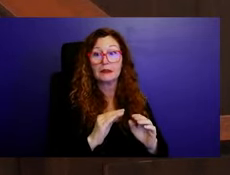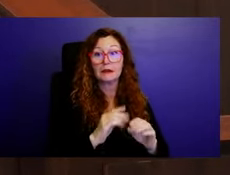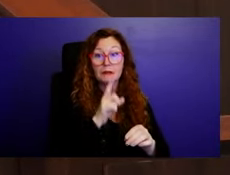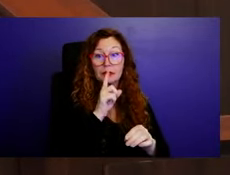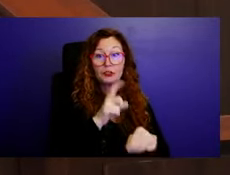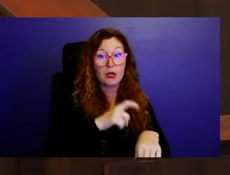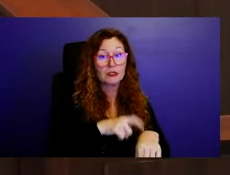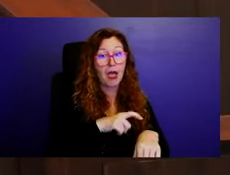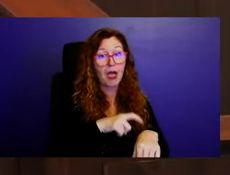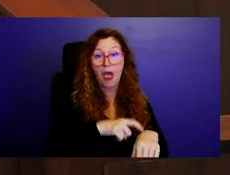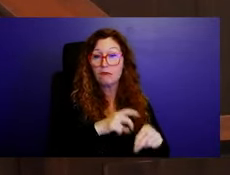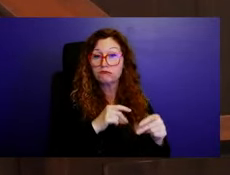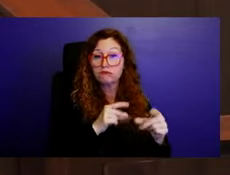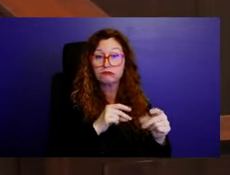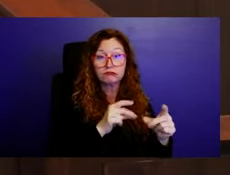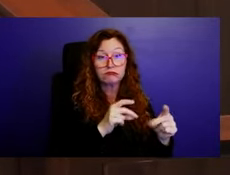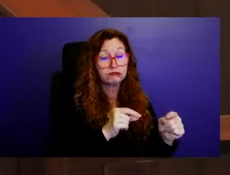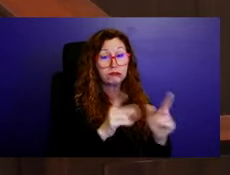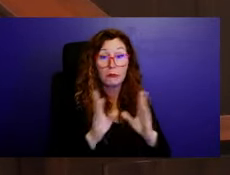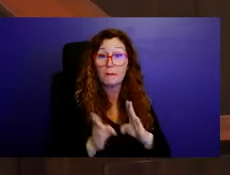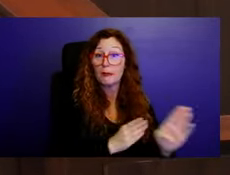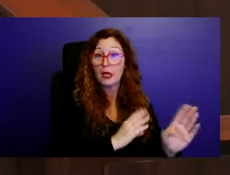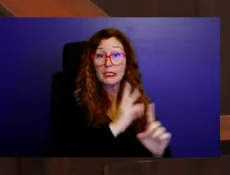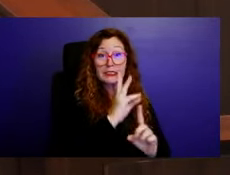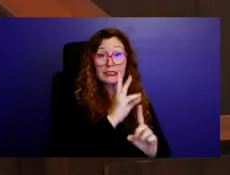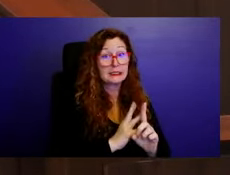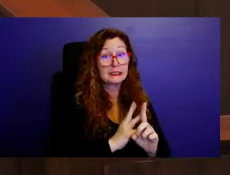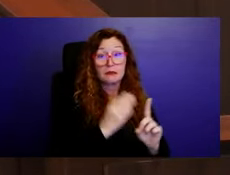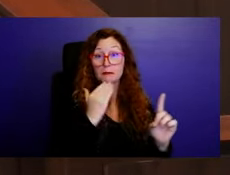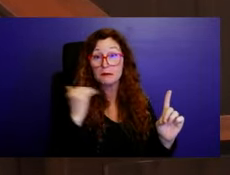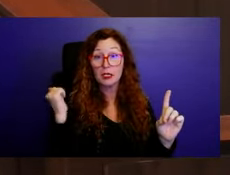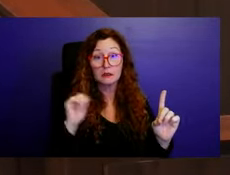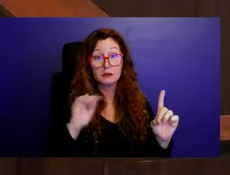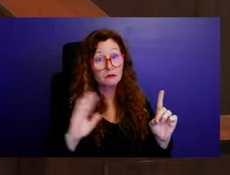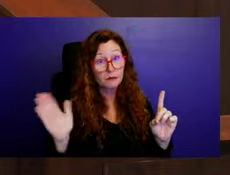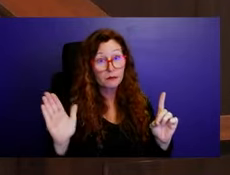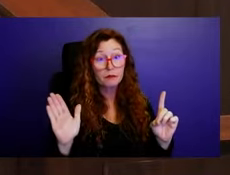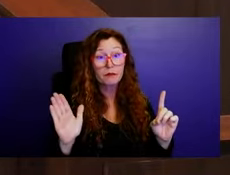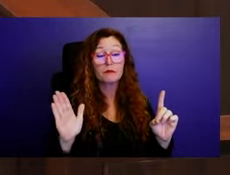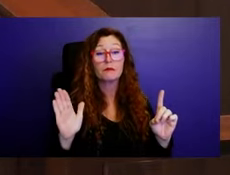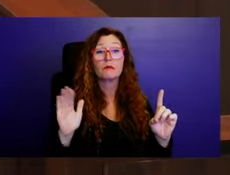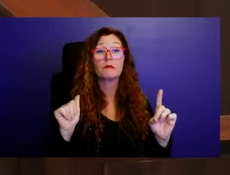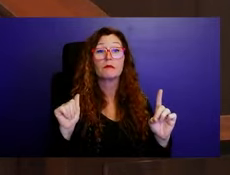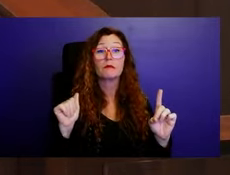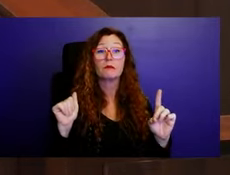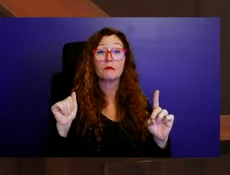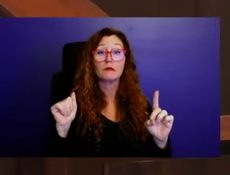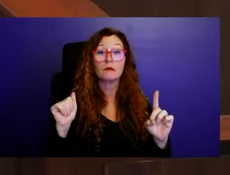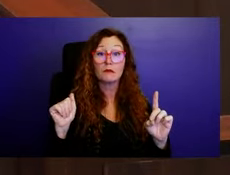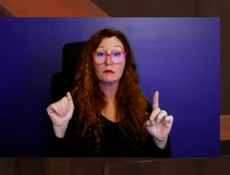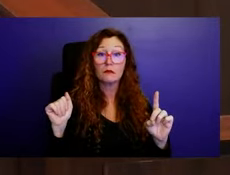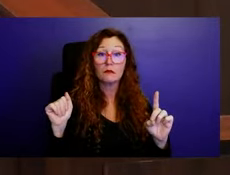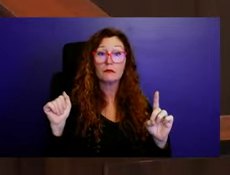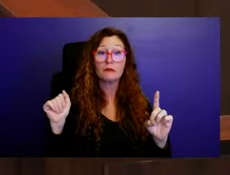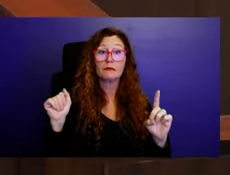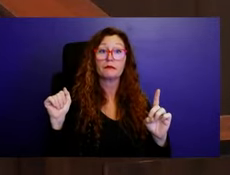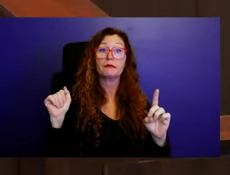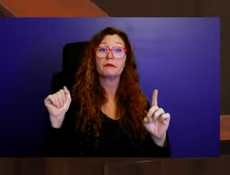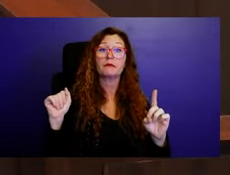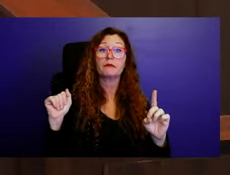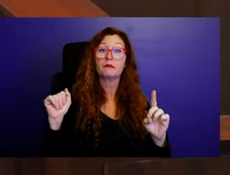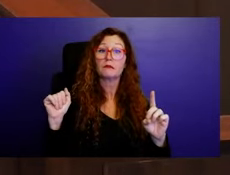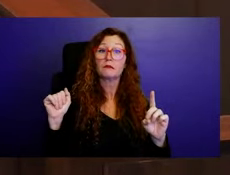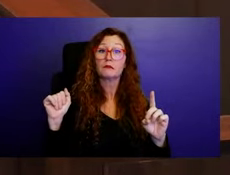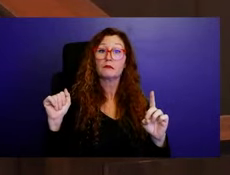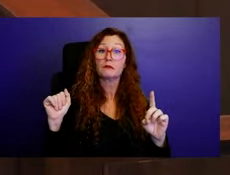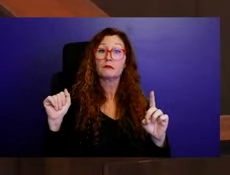timeframe about six months because that's what seems to work best. If, folks go under contract early, like a market rate house would, and you might